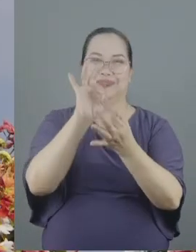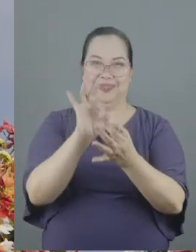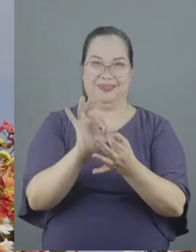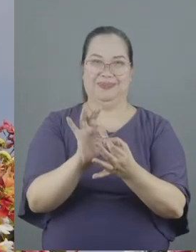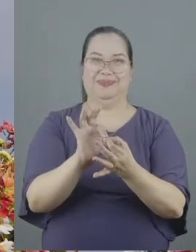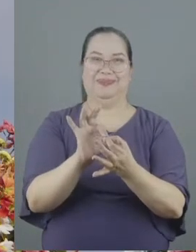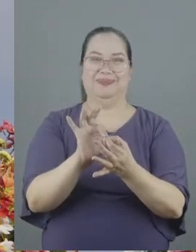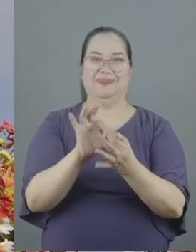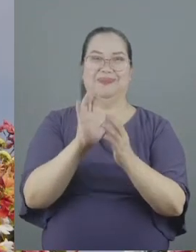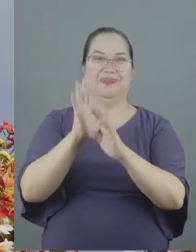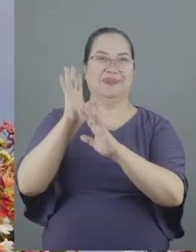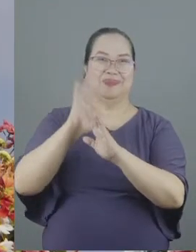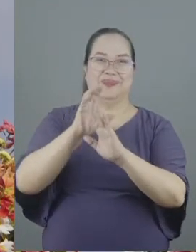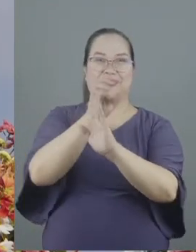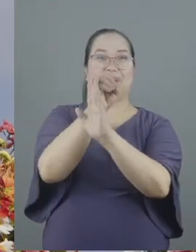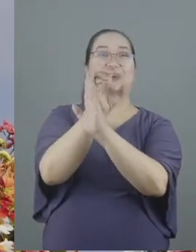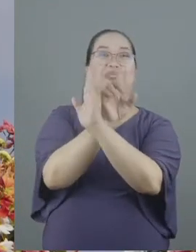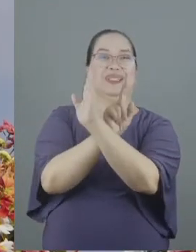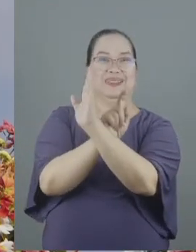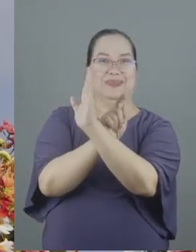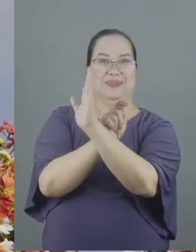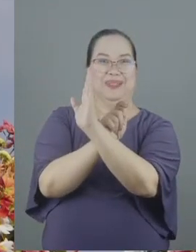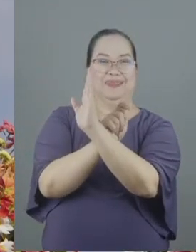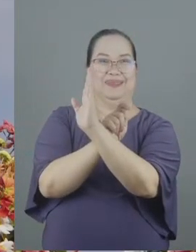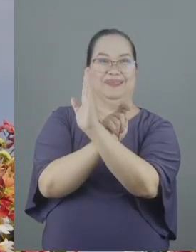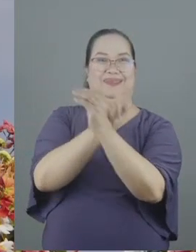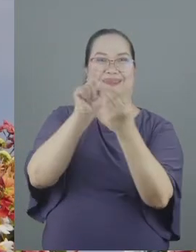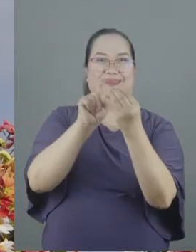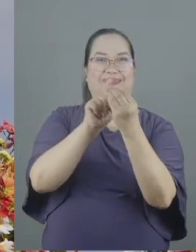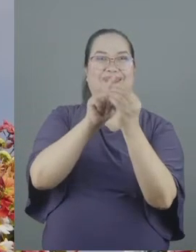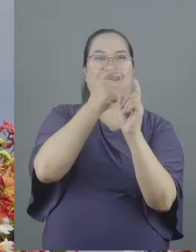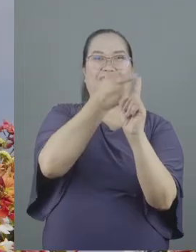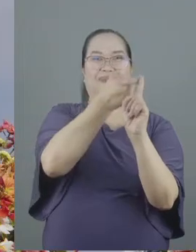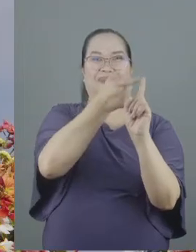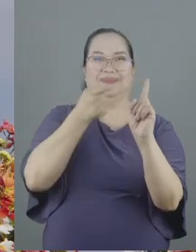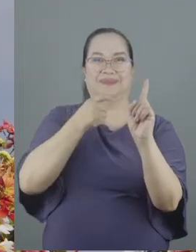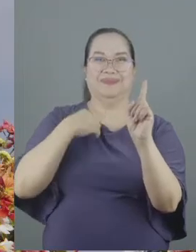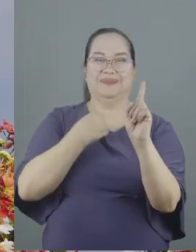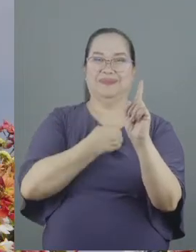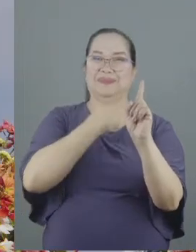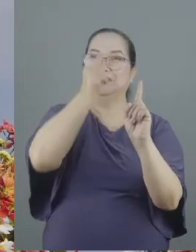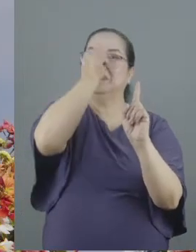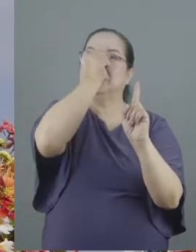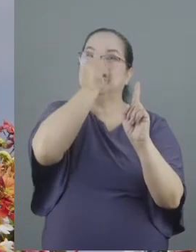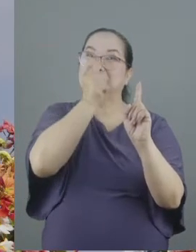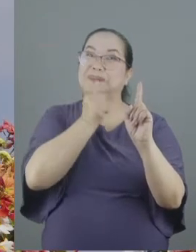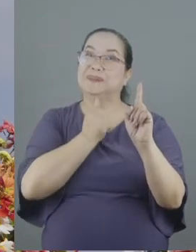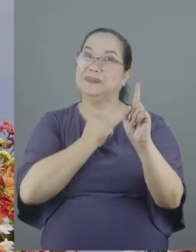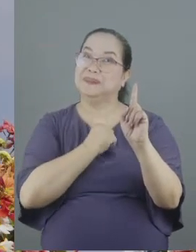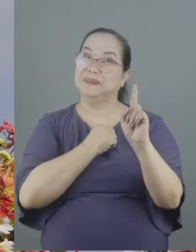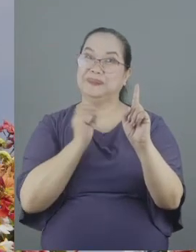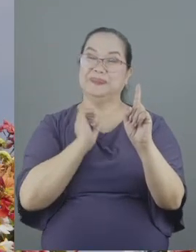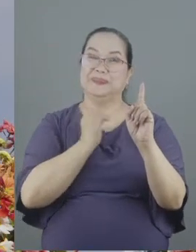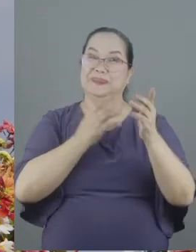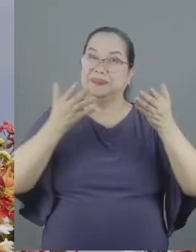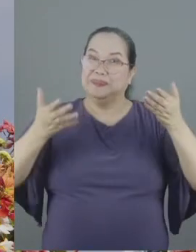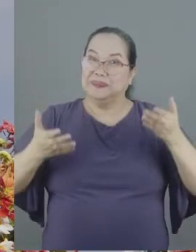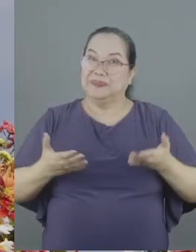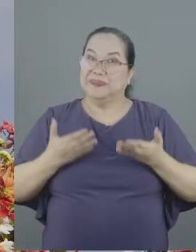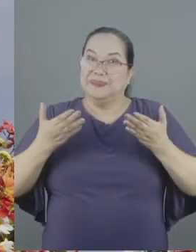points back to the Old Testament as the source of our endurance and encouragement